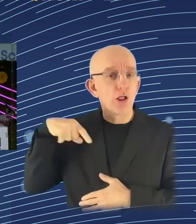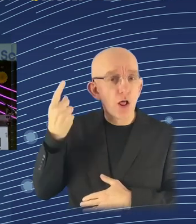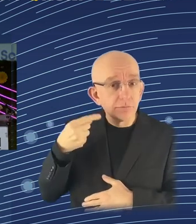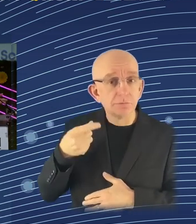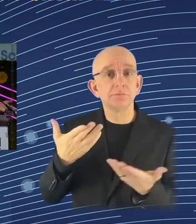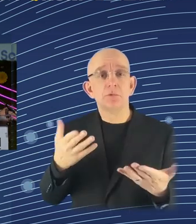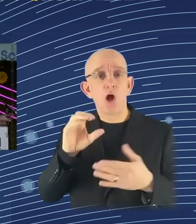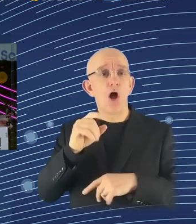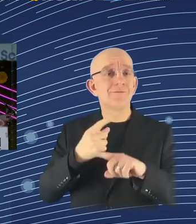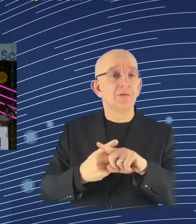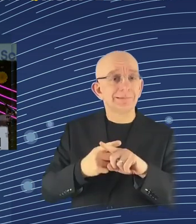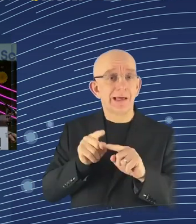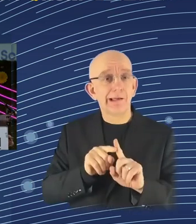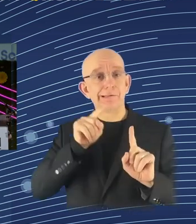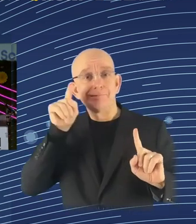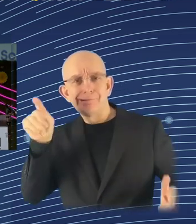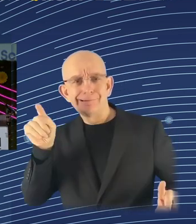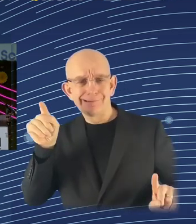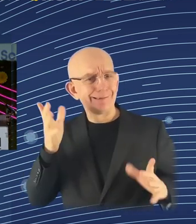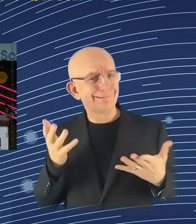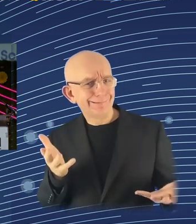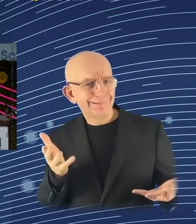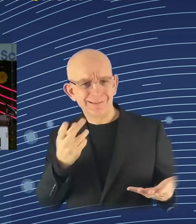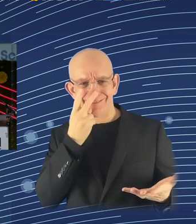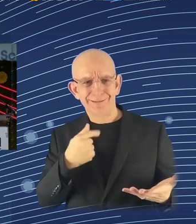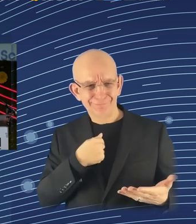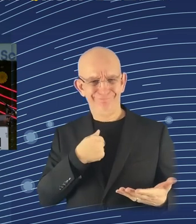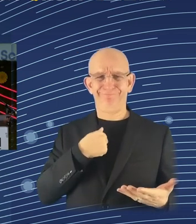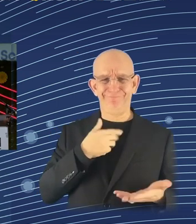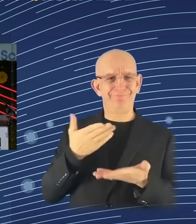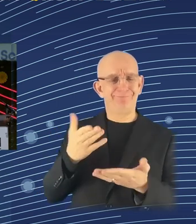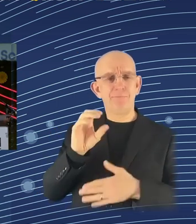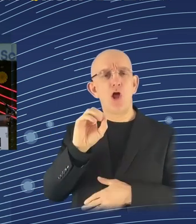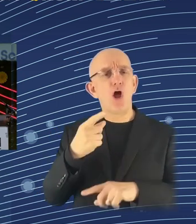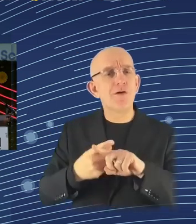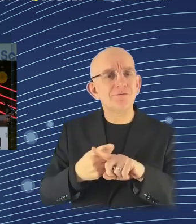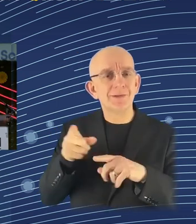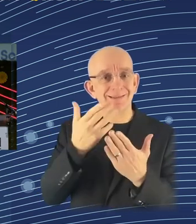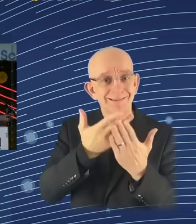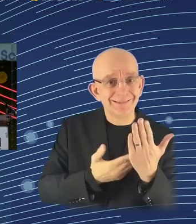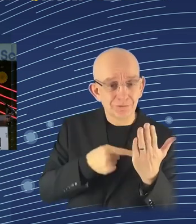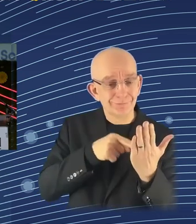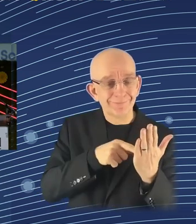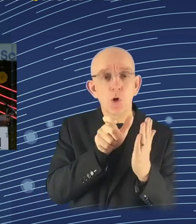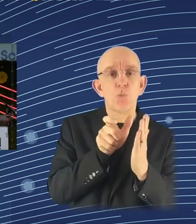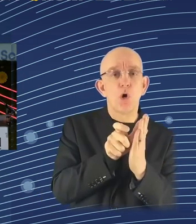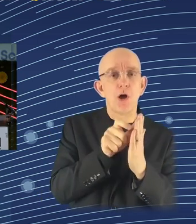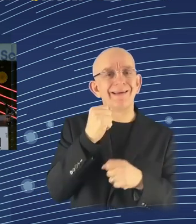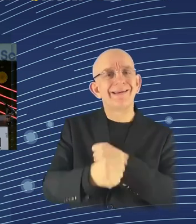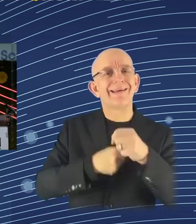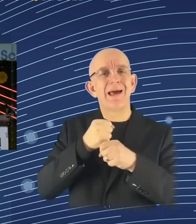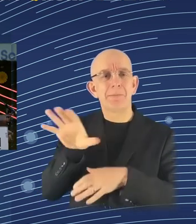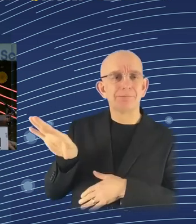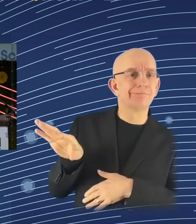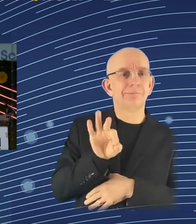which of course is the name that we give to the mistakes that chat GBT makes. It was quite interesting they chose to